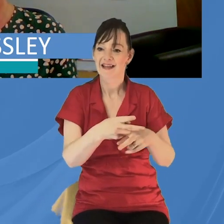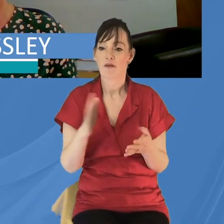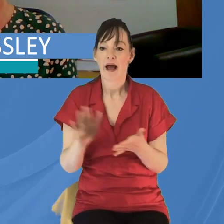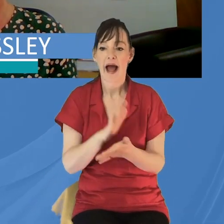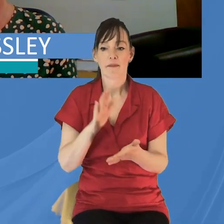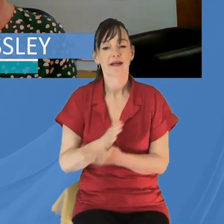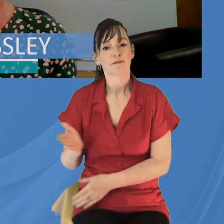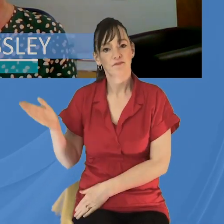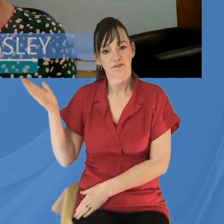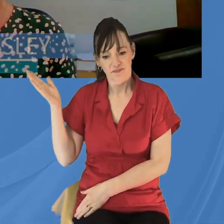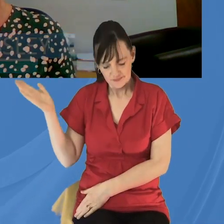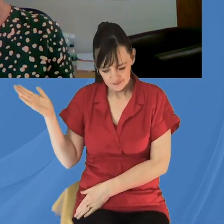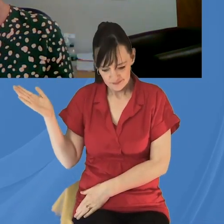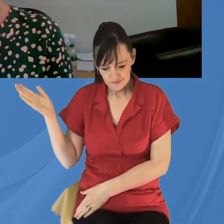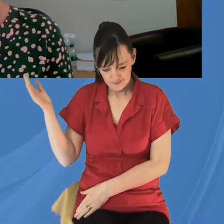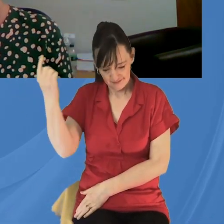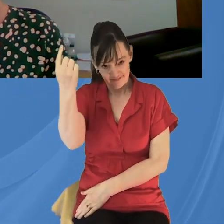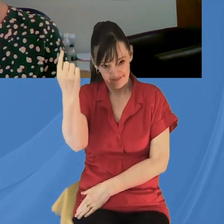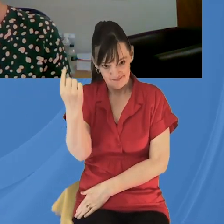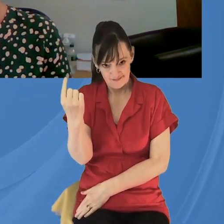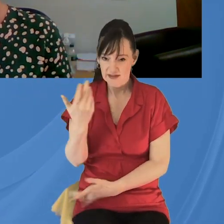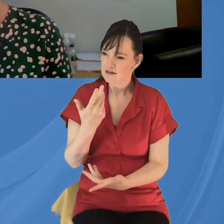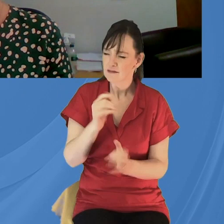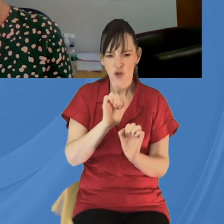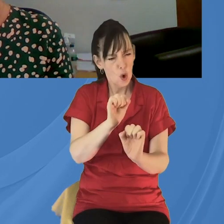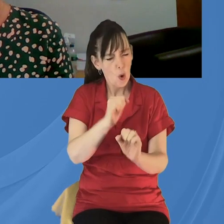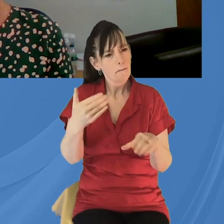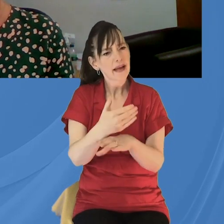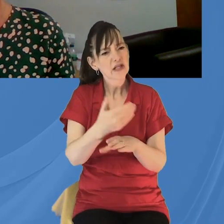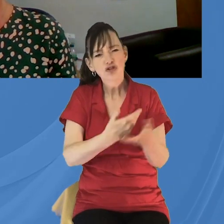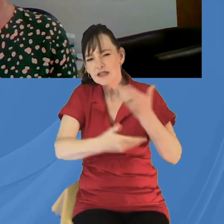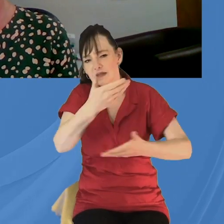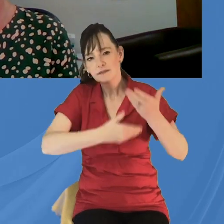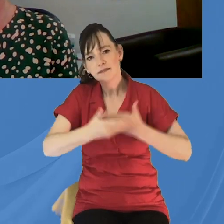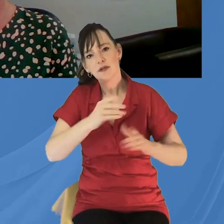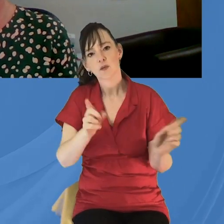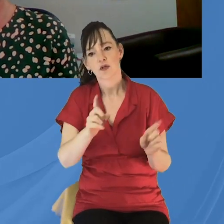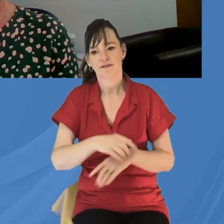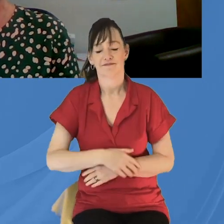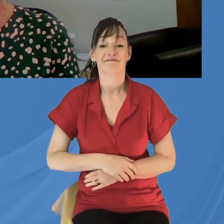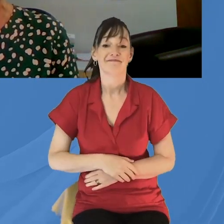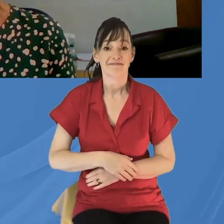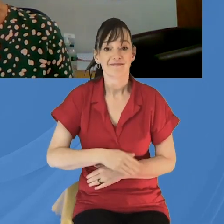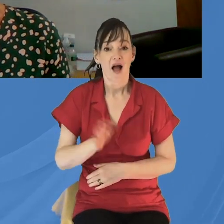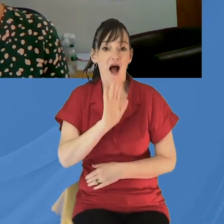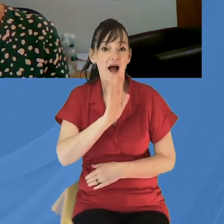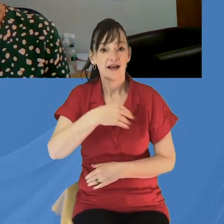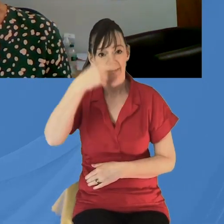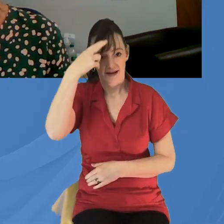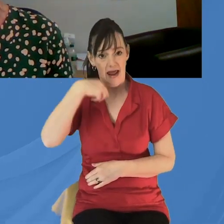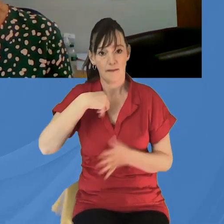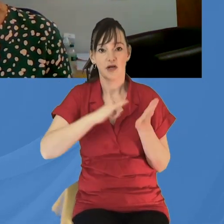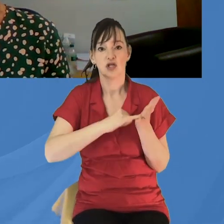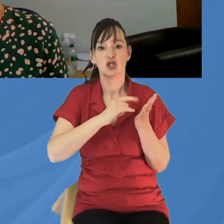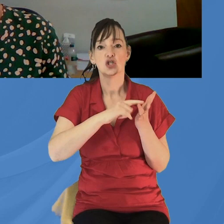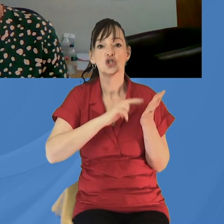has been able to join us. Sonia, again, tell us a little bit about yourself and the ministry that you have in Sheffield. Yeah. Hi, everyone.